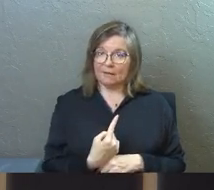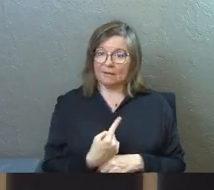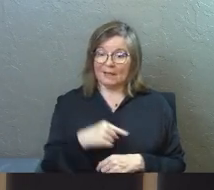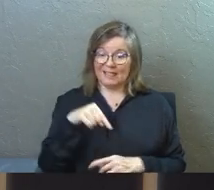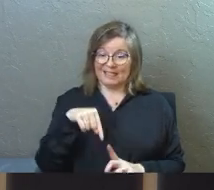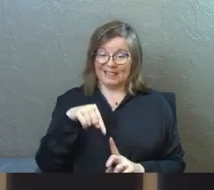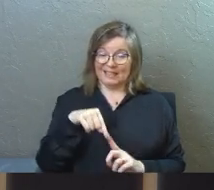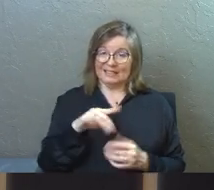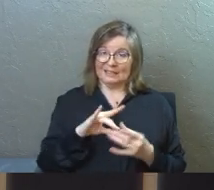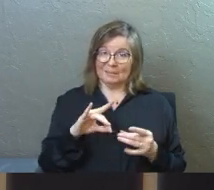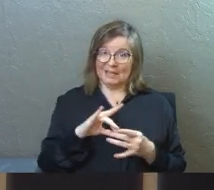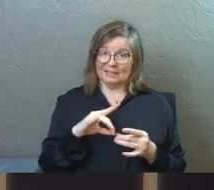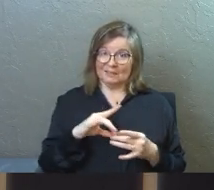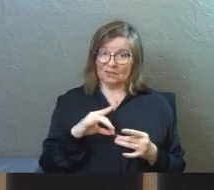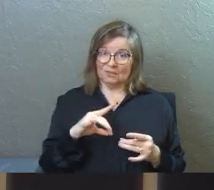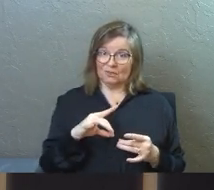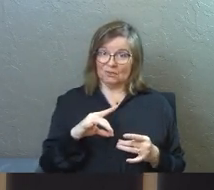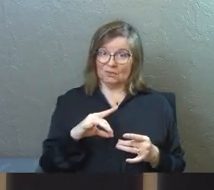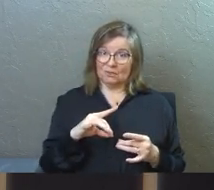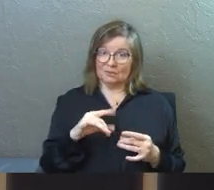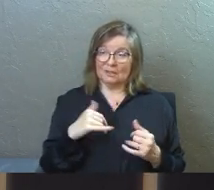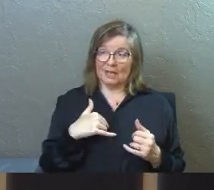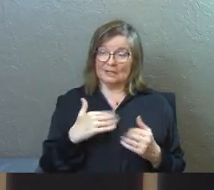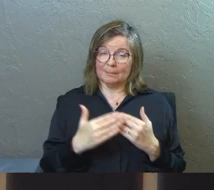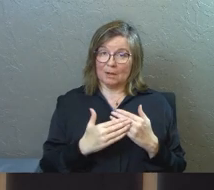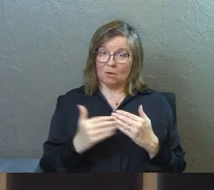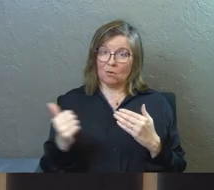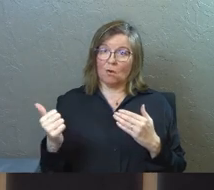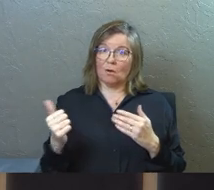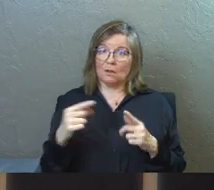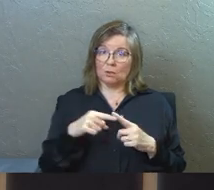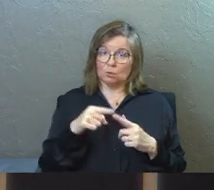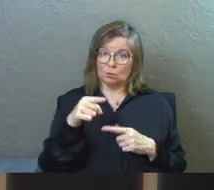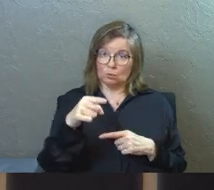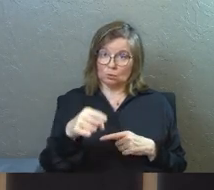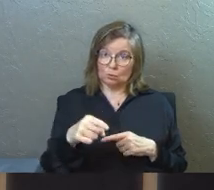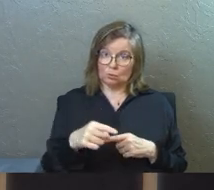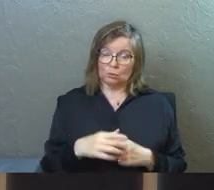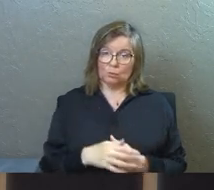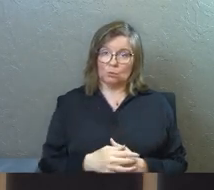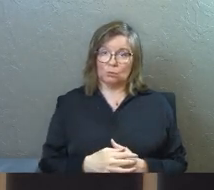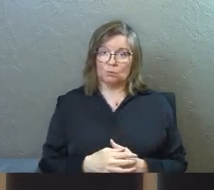today, this message has been a calling out to you.